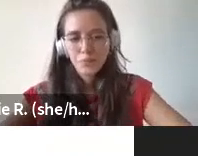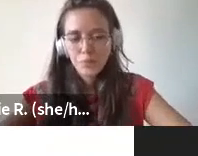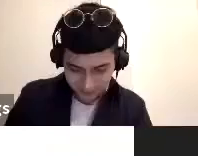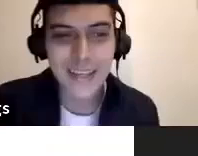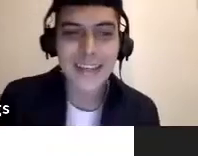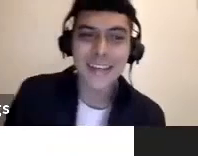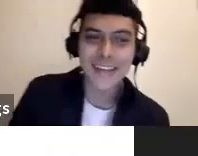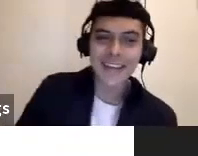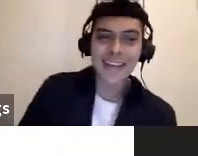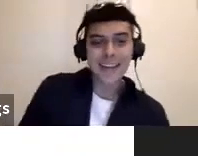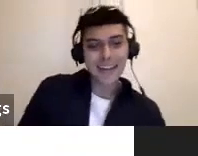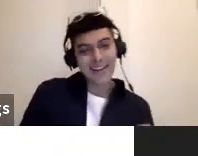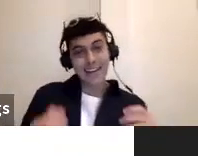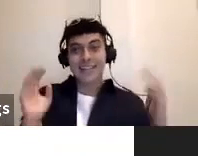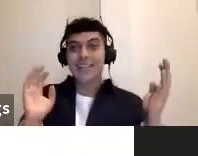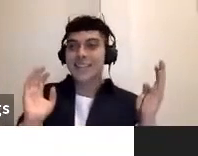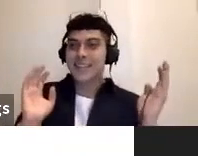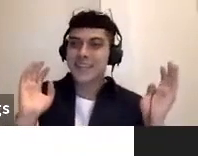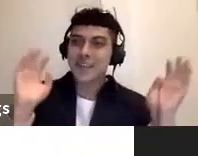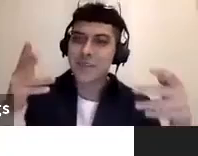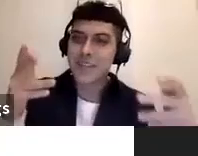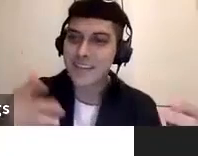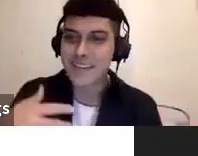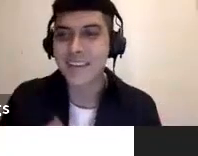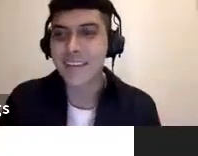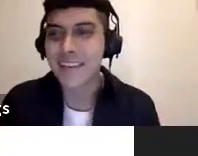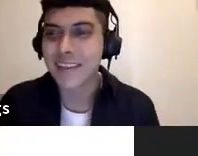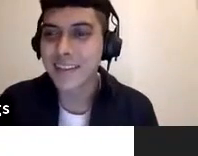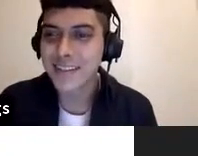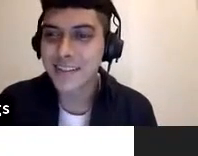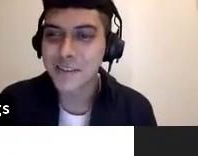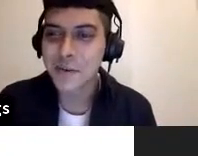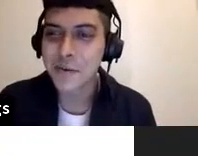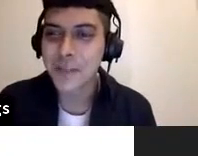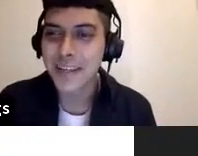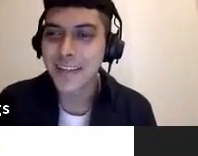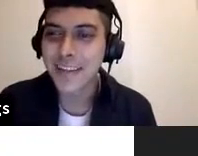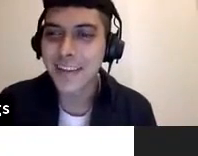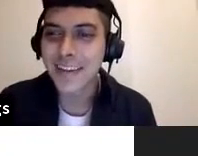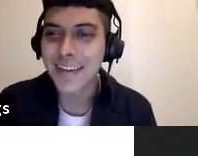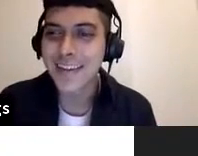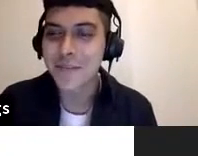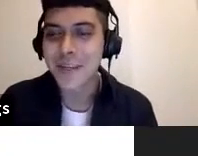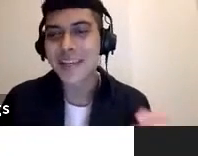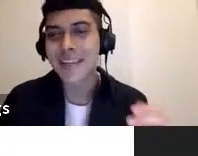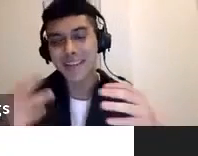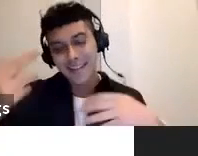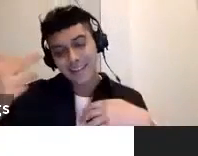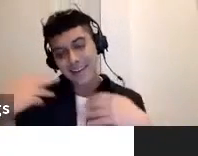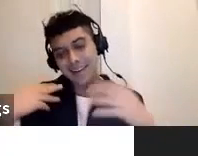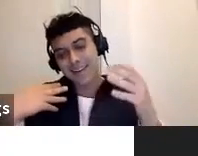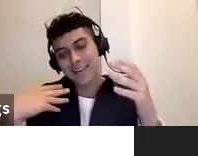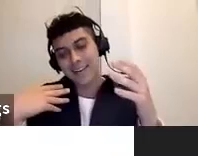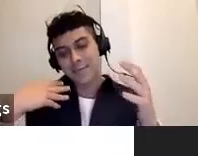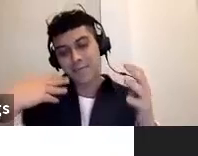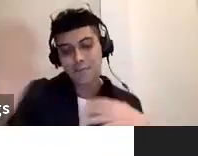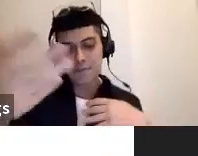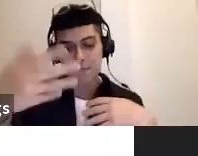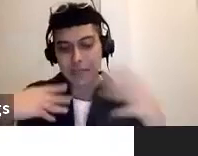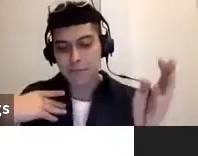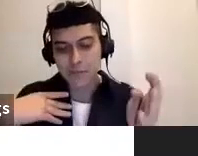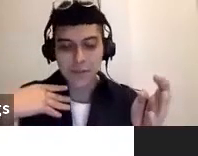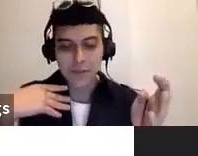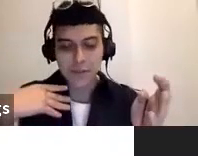cool hey i guess i jump in and i think that's also cool that we kind of